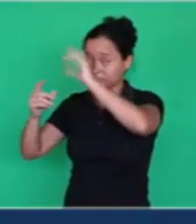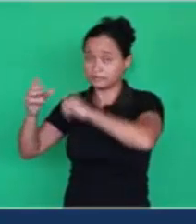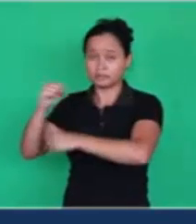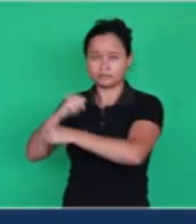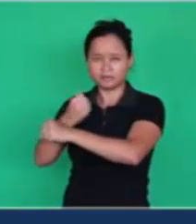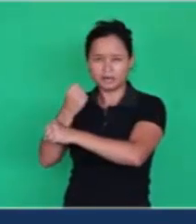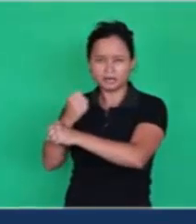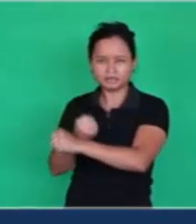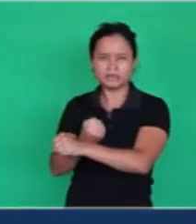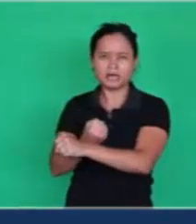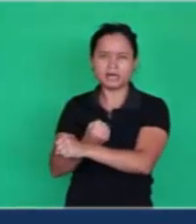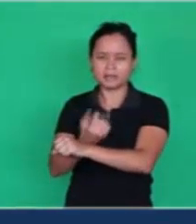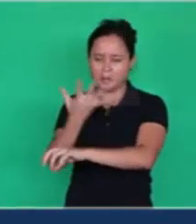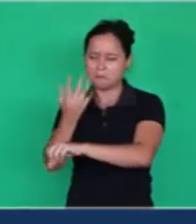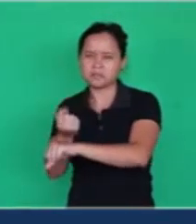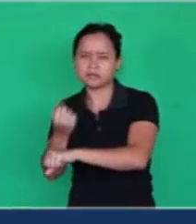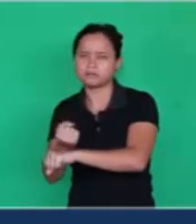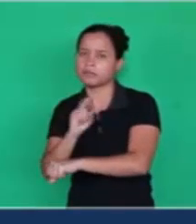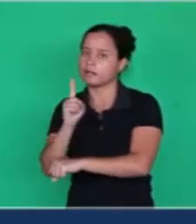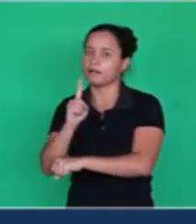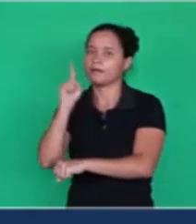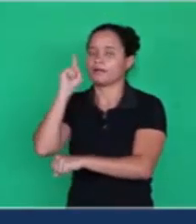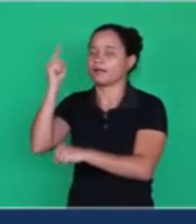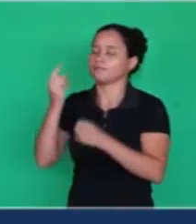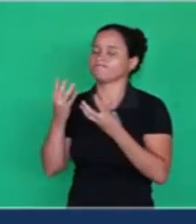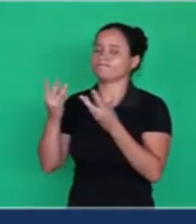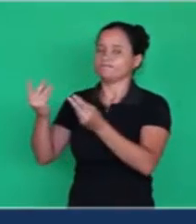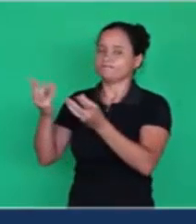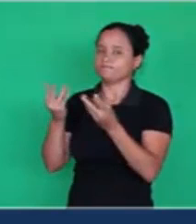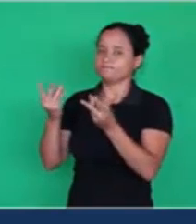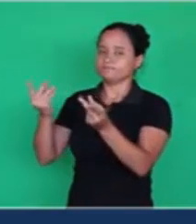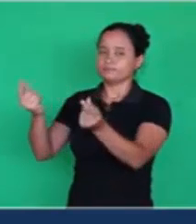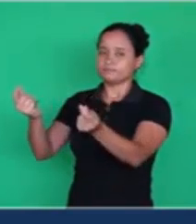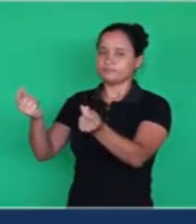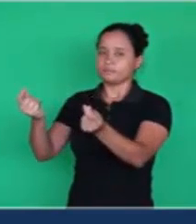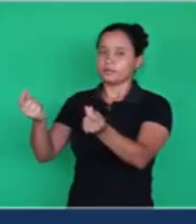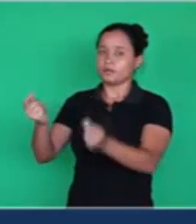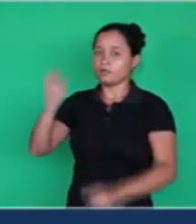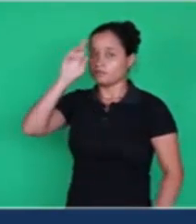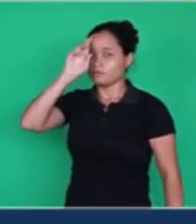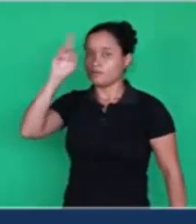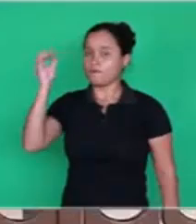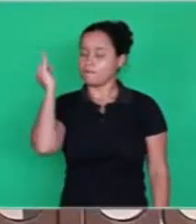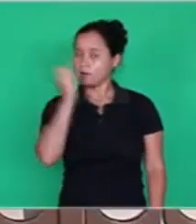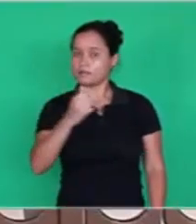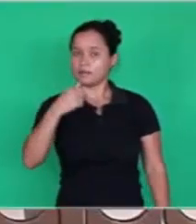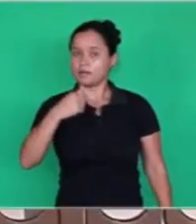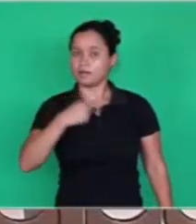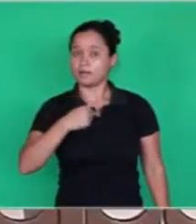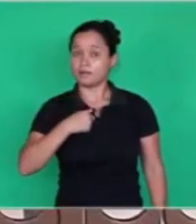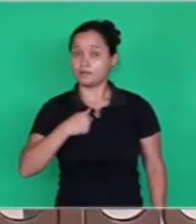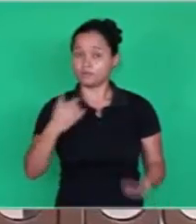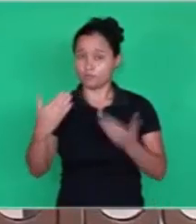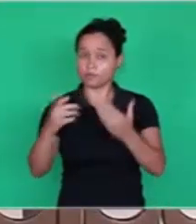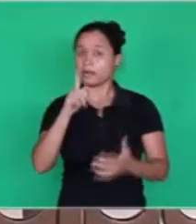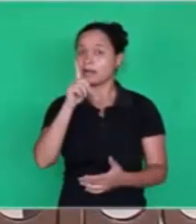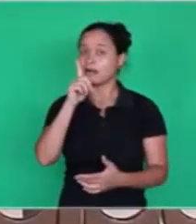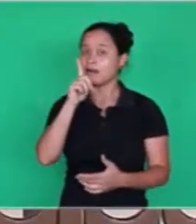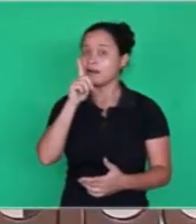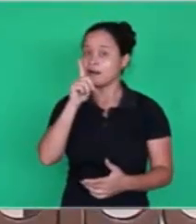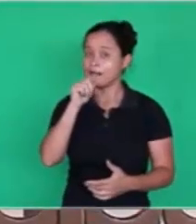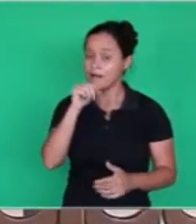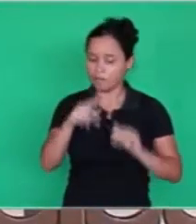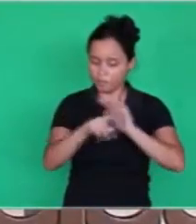matter, but as substance. Let's see. When He says, I am the water of life, I am the bread,